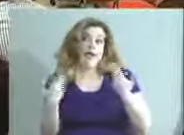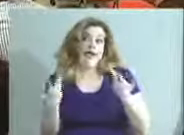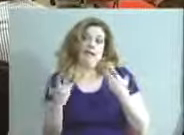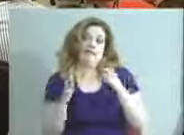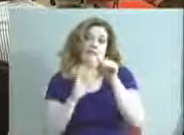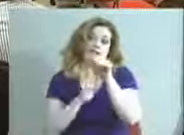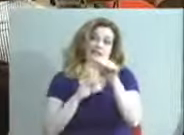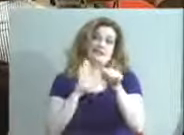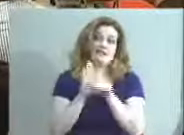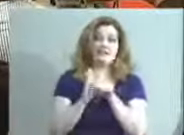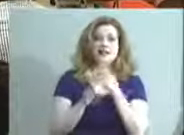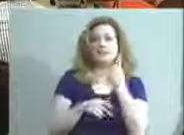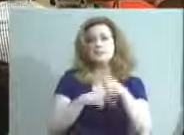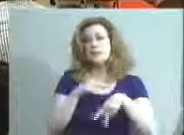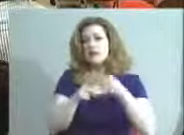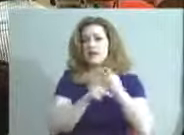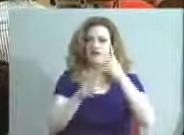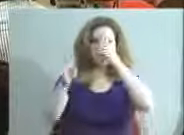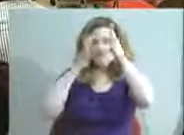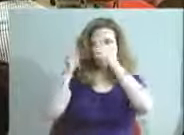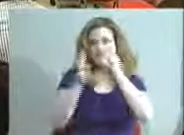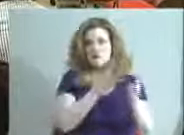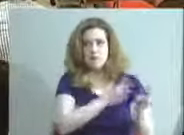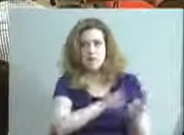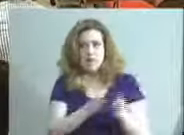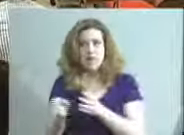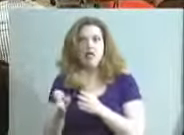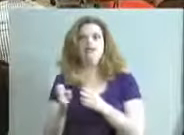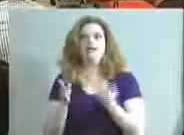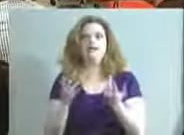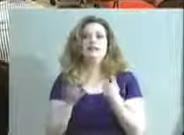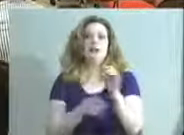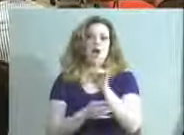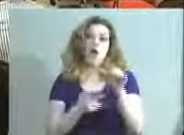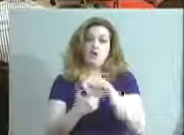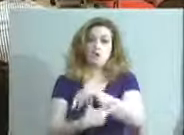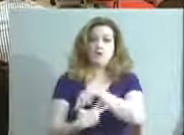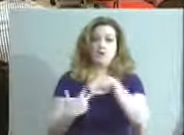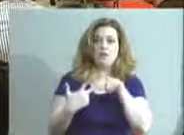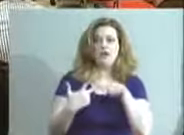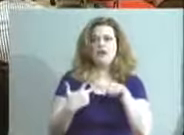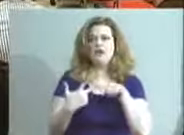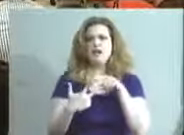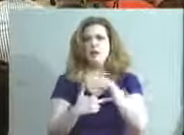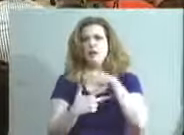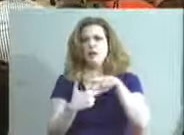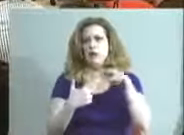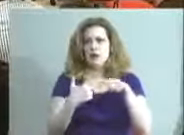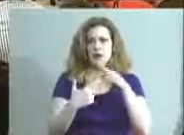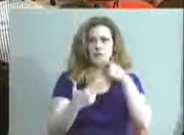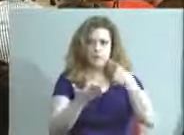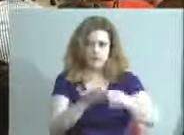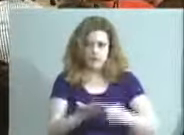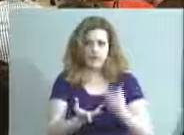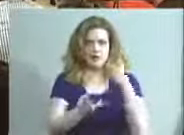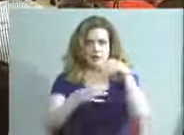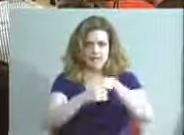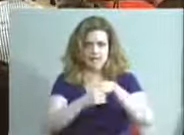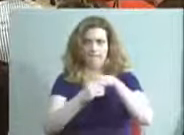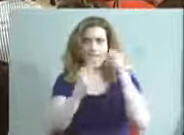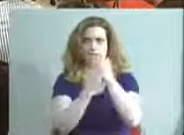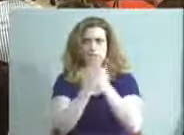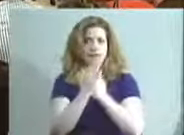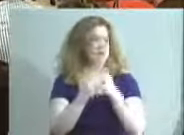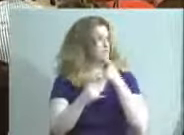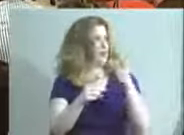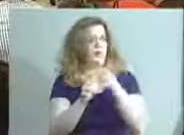agenda some kind of strategic planning, and those would be the three, so things could be discussed within that framework. We